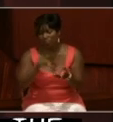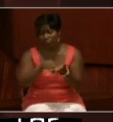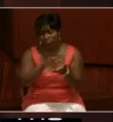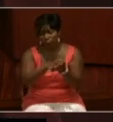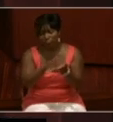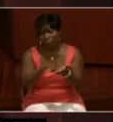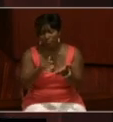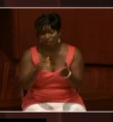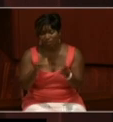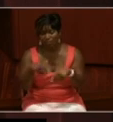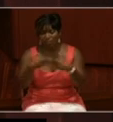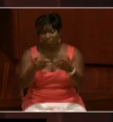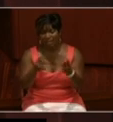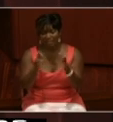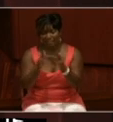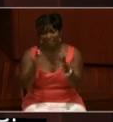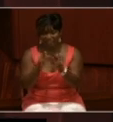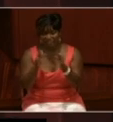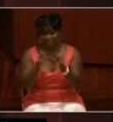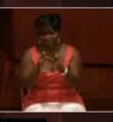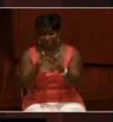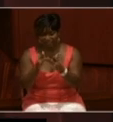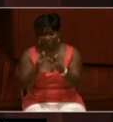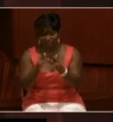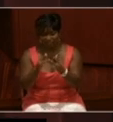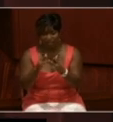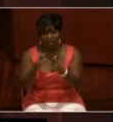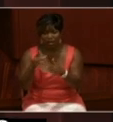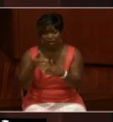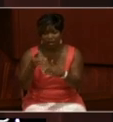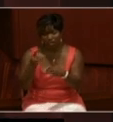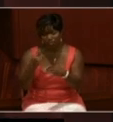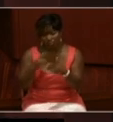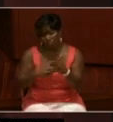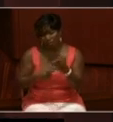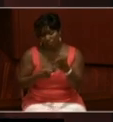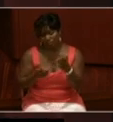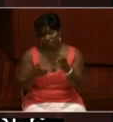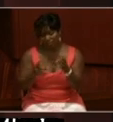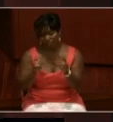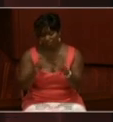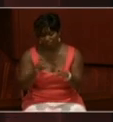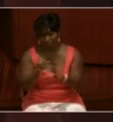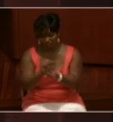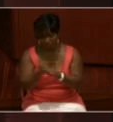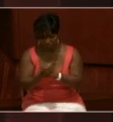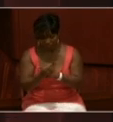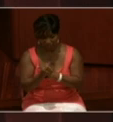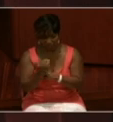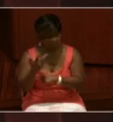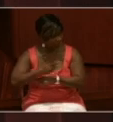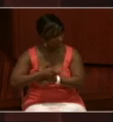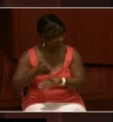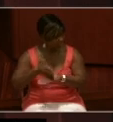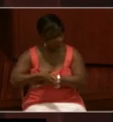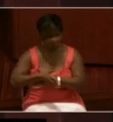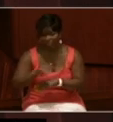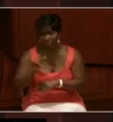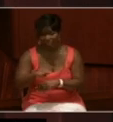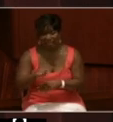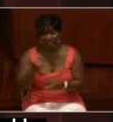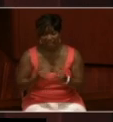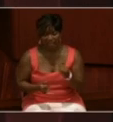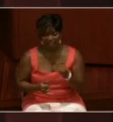provides some context and even some levity in what would become a dire situation. Three days after that last entry that I read,